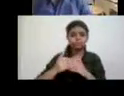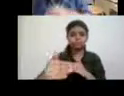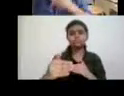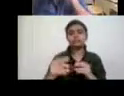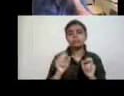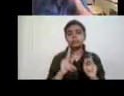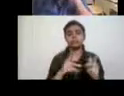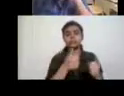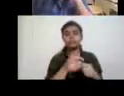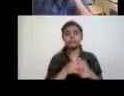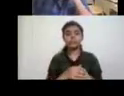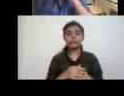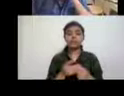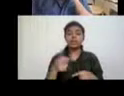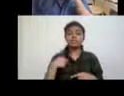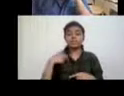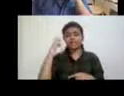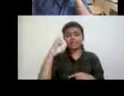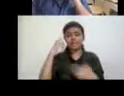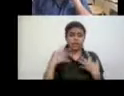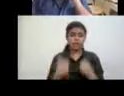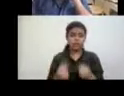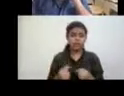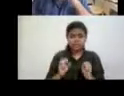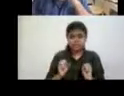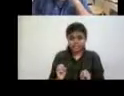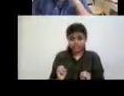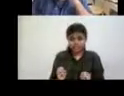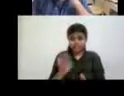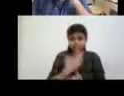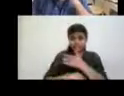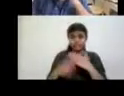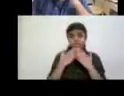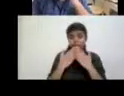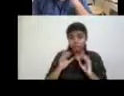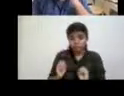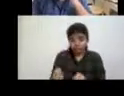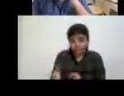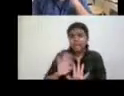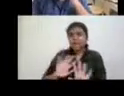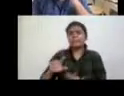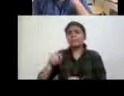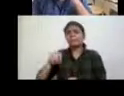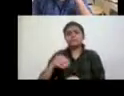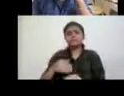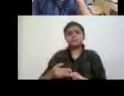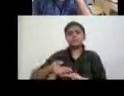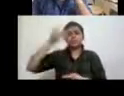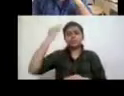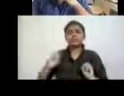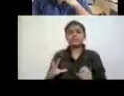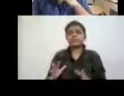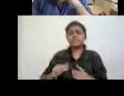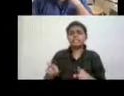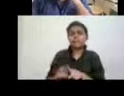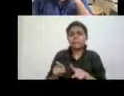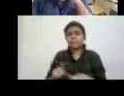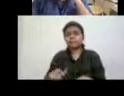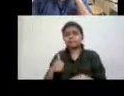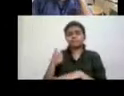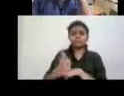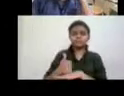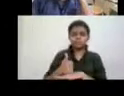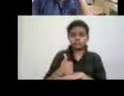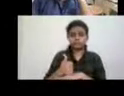And in some sense, I won't say it began disability studies, but it was an early incarnation of it. And there